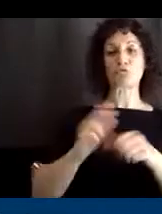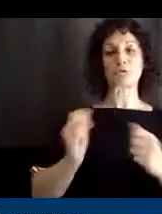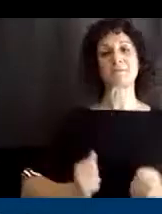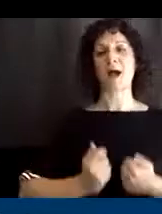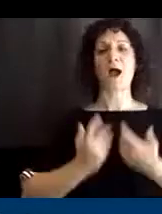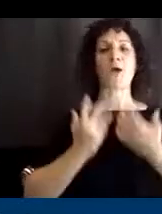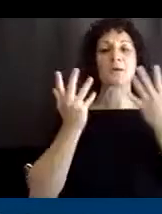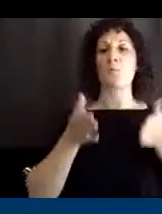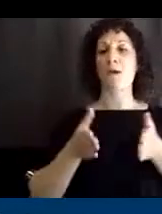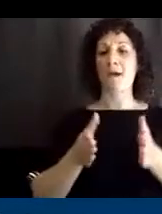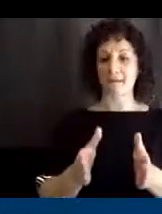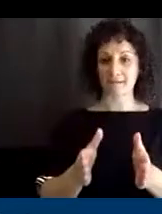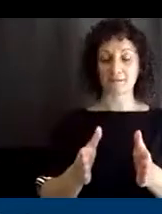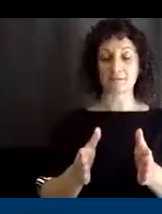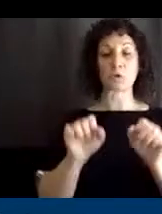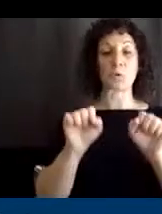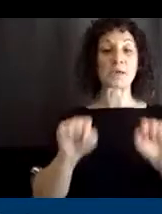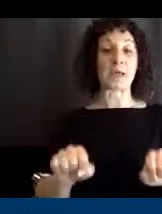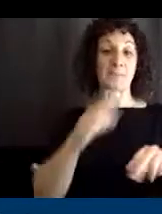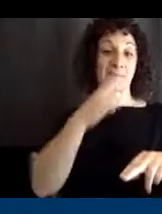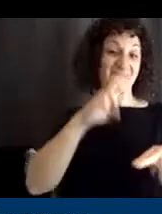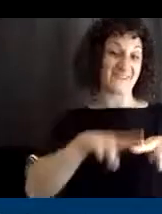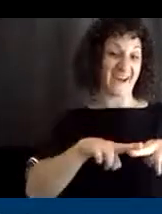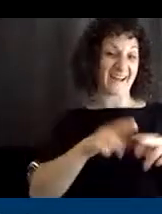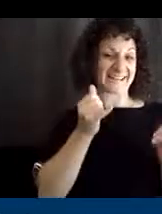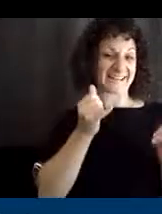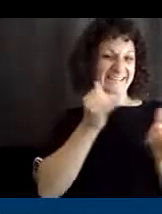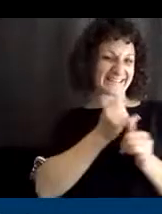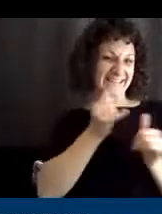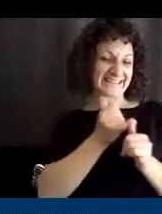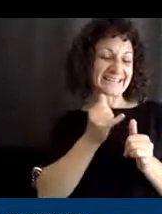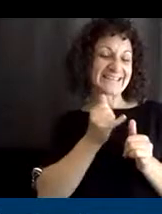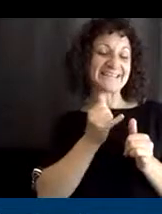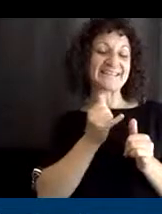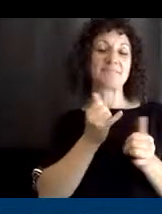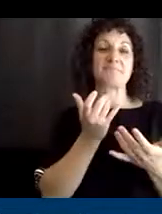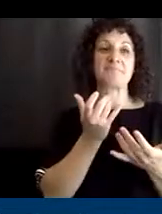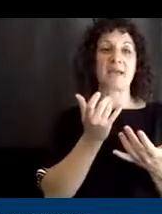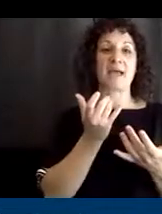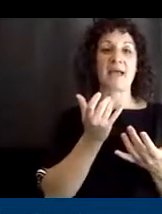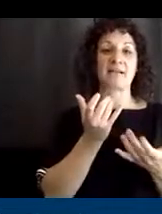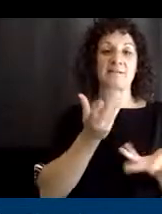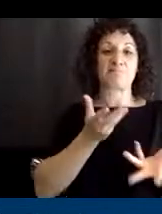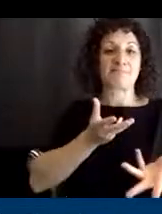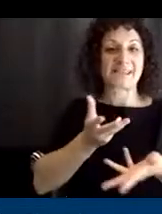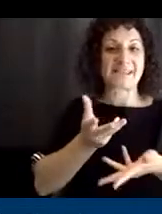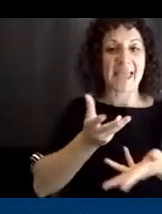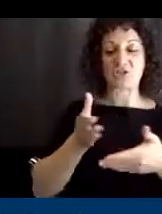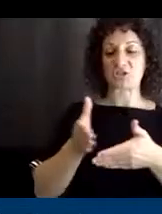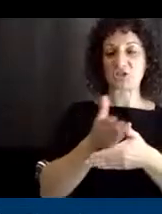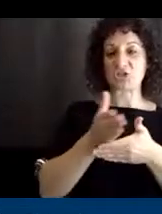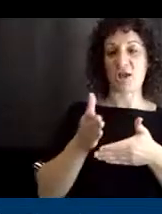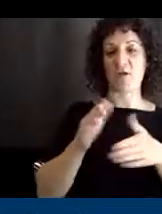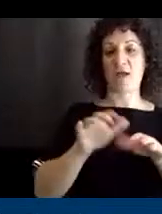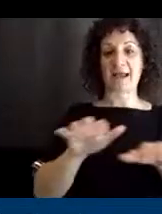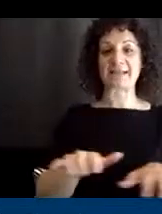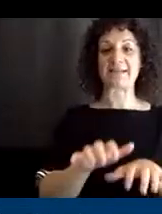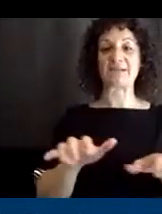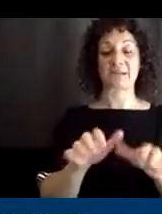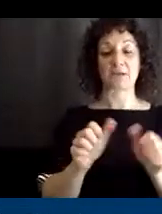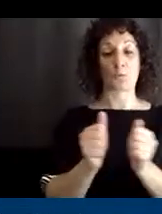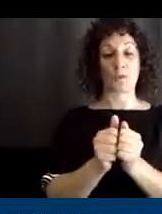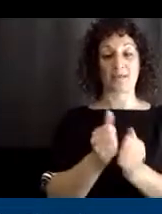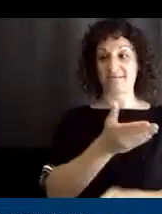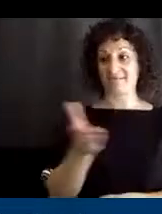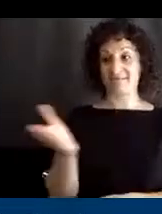it's a way to be fun and silly and kind of engage in a shared activity with these individuals.